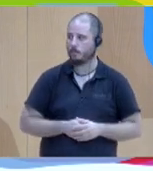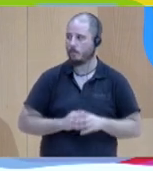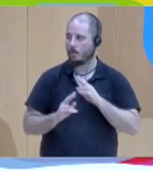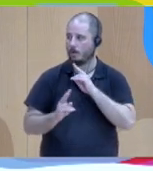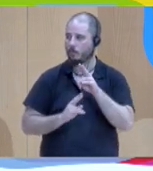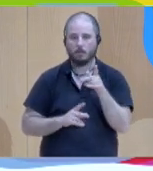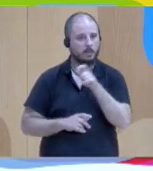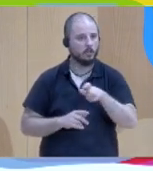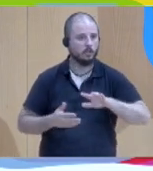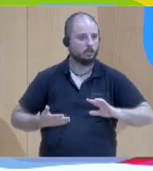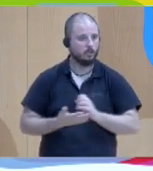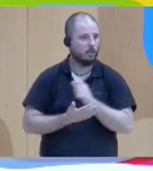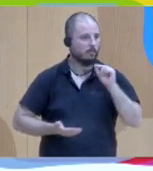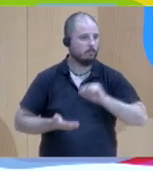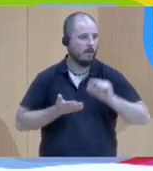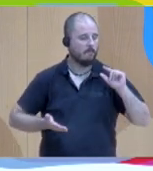own worries